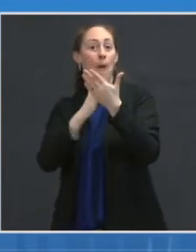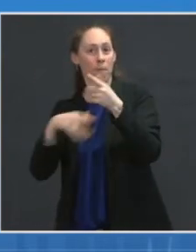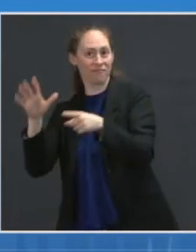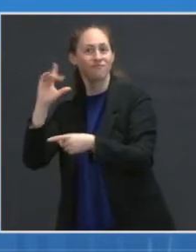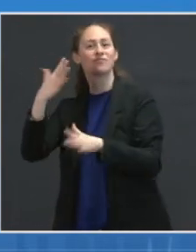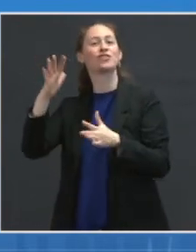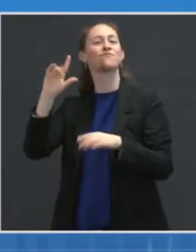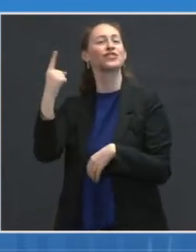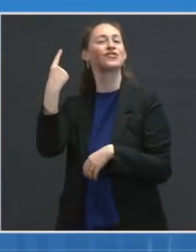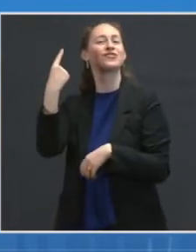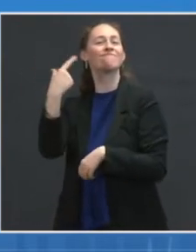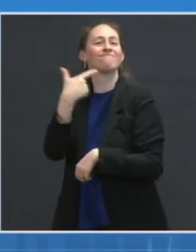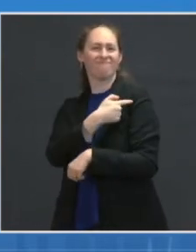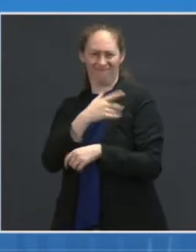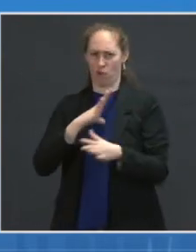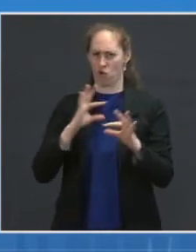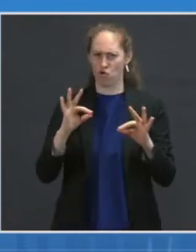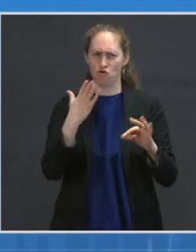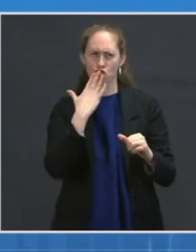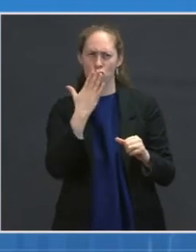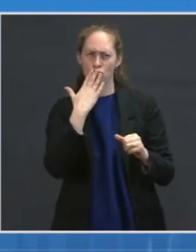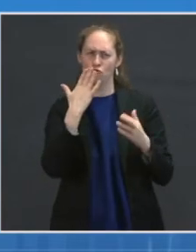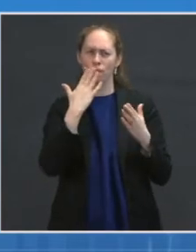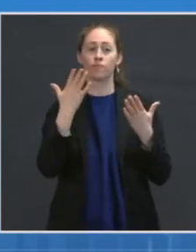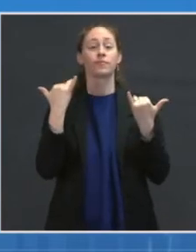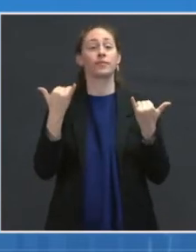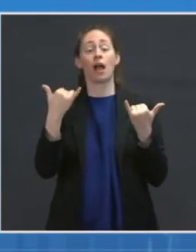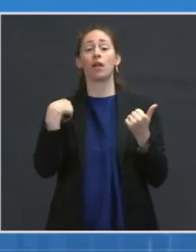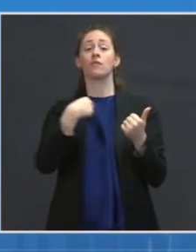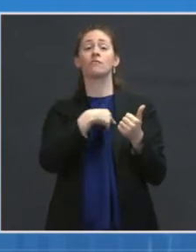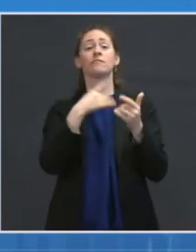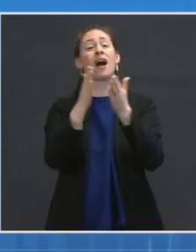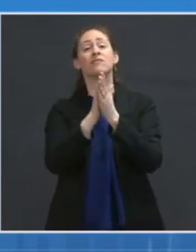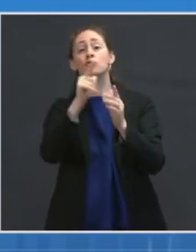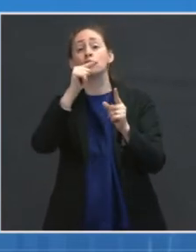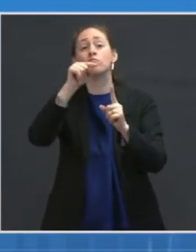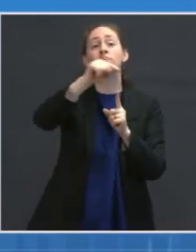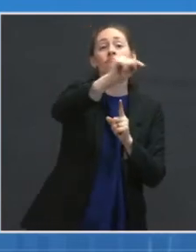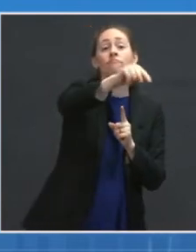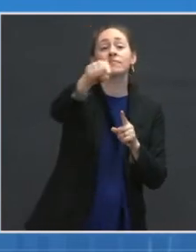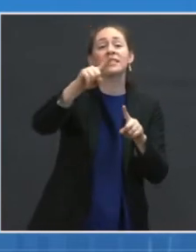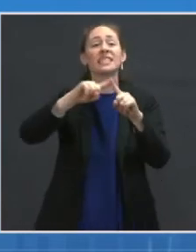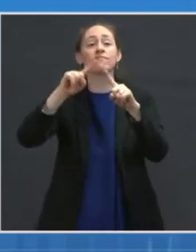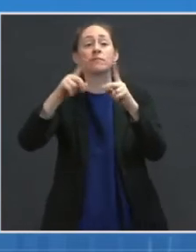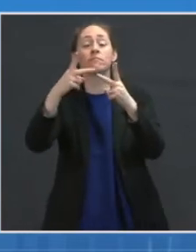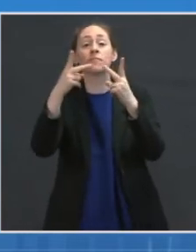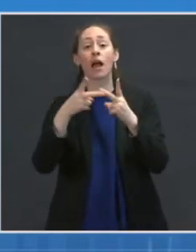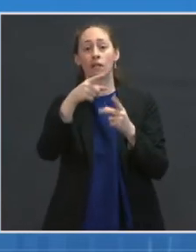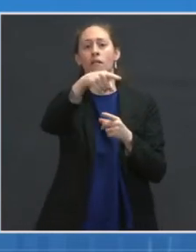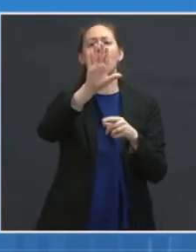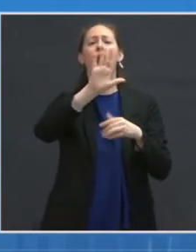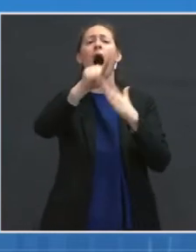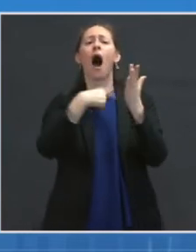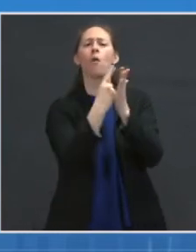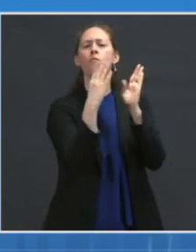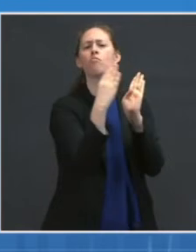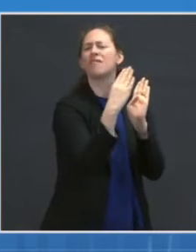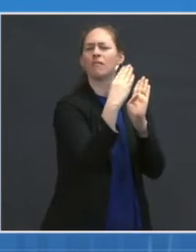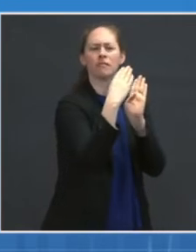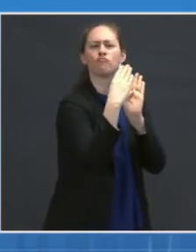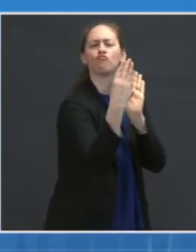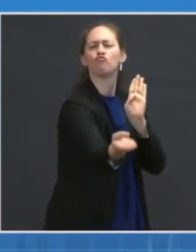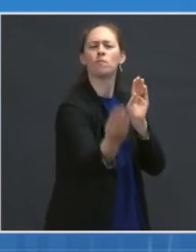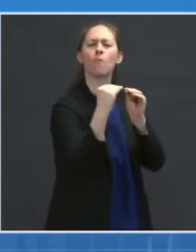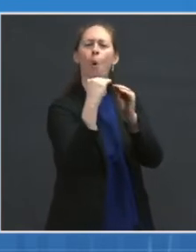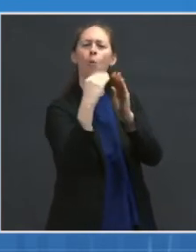to extend their hours even further and offer additional appointments and to try to reschedule the vaccinations